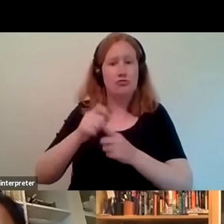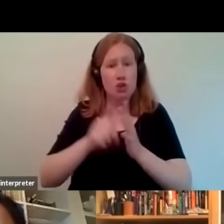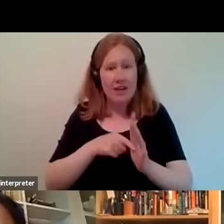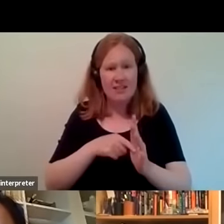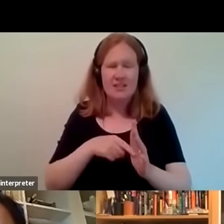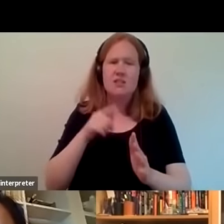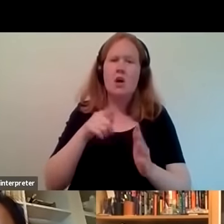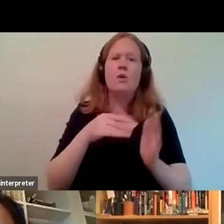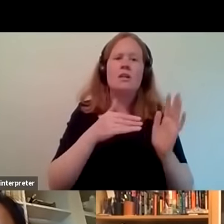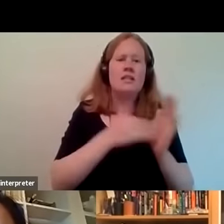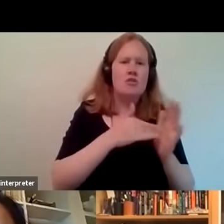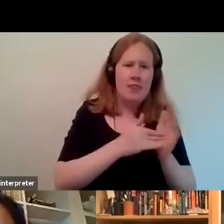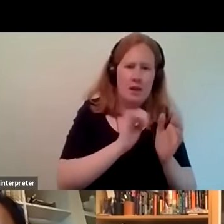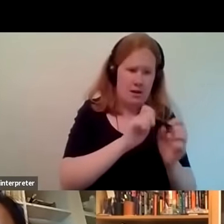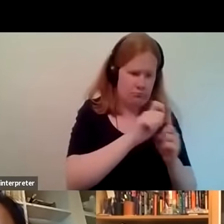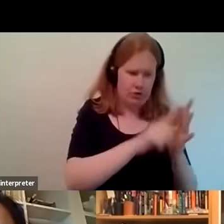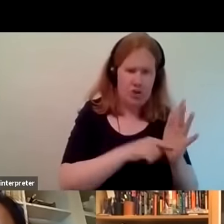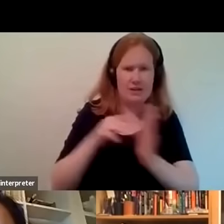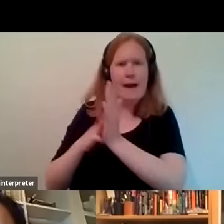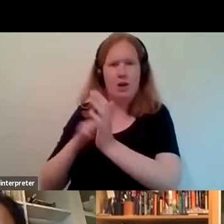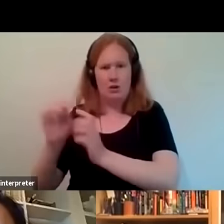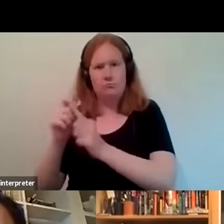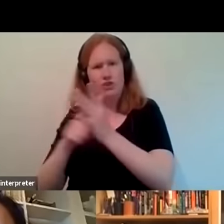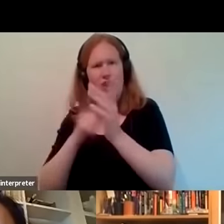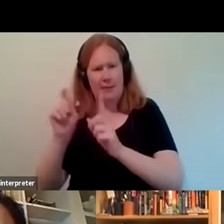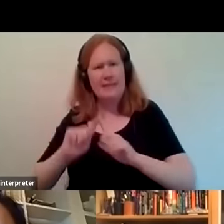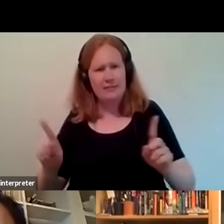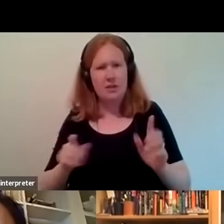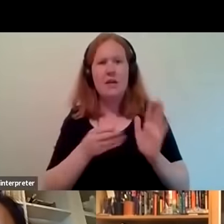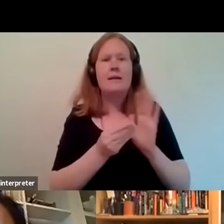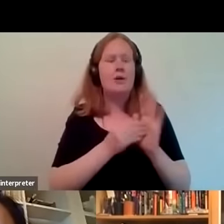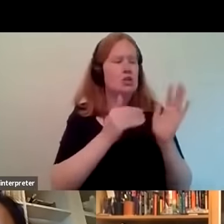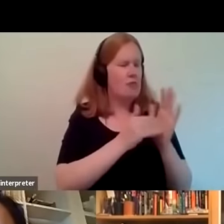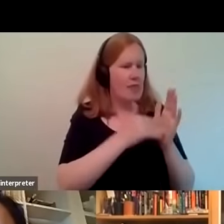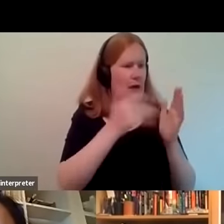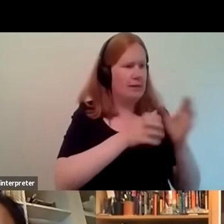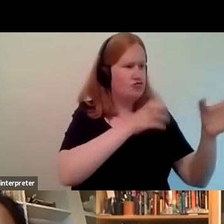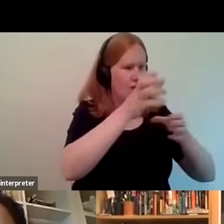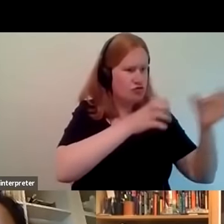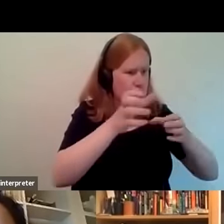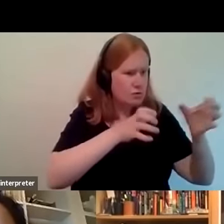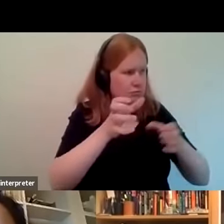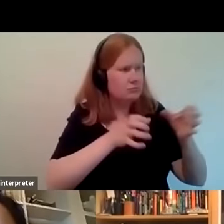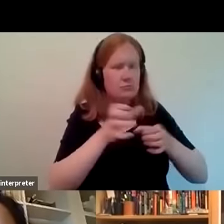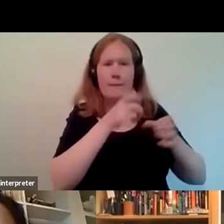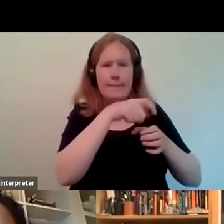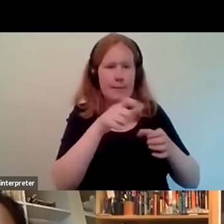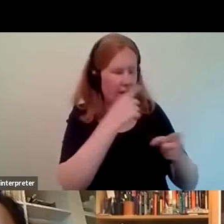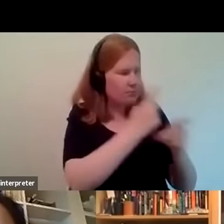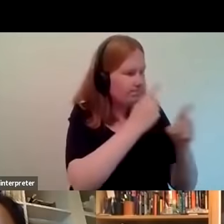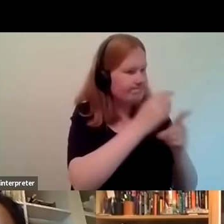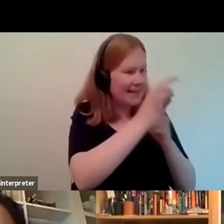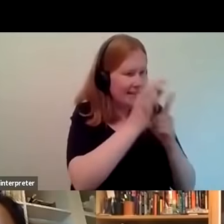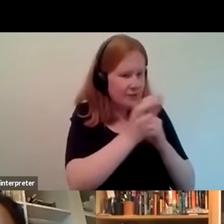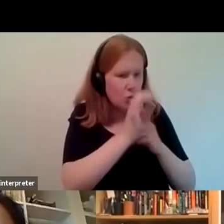you know zarita you went about um recruiting people for example to go and interview members of the community and also just interviewing